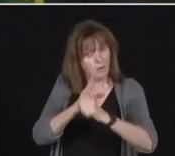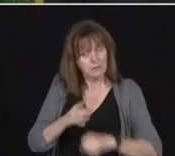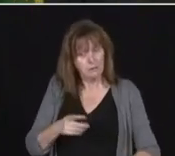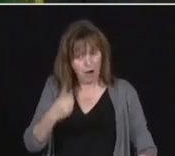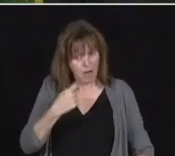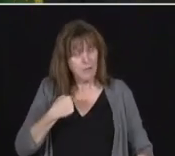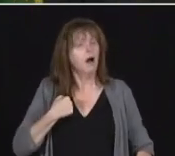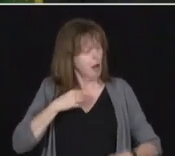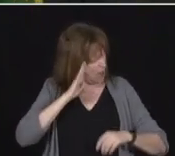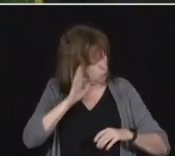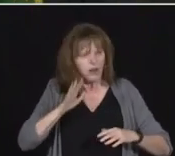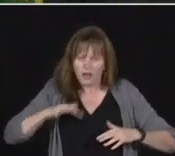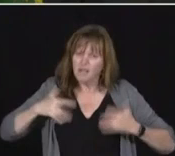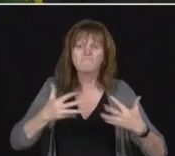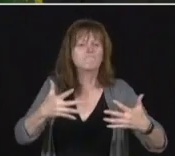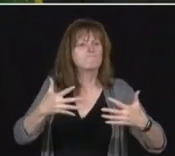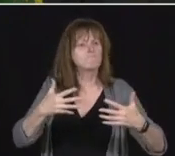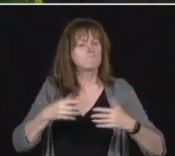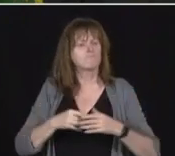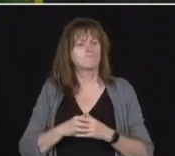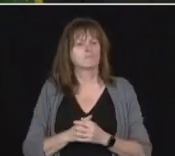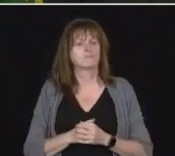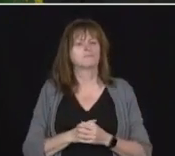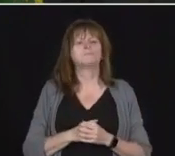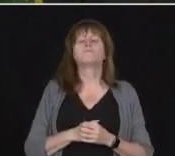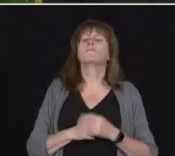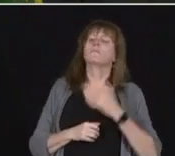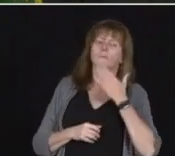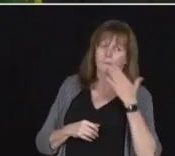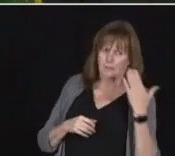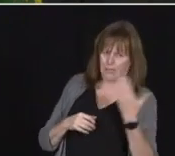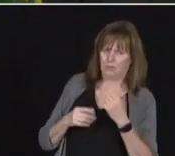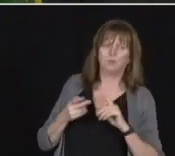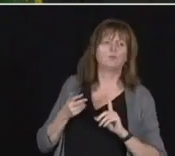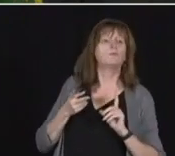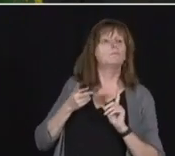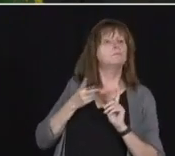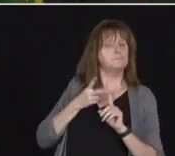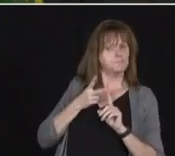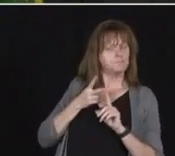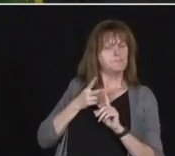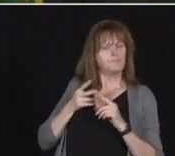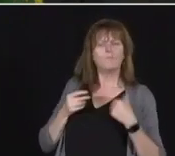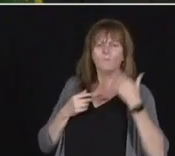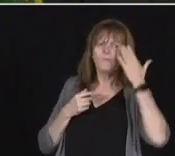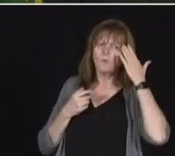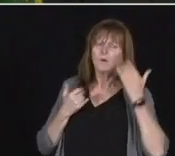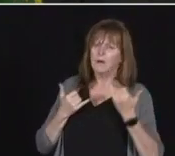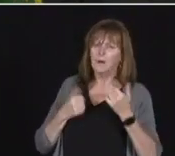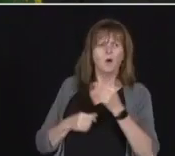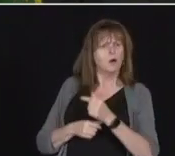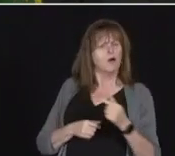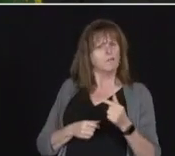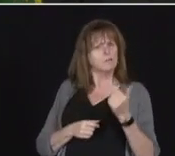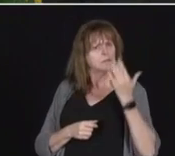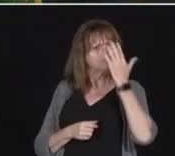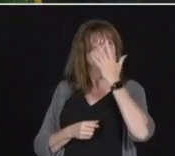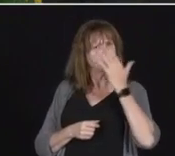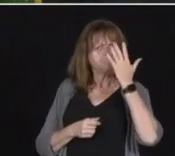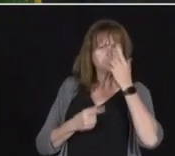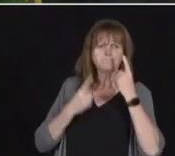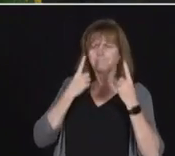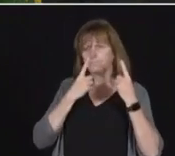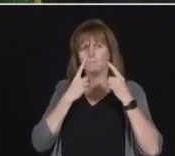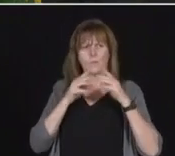Thank you for that. And I know that the government is now looking at a more sort of regional idea of reopening based on